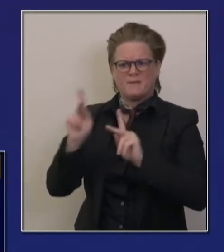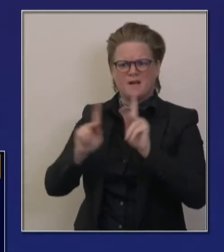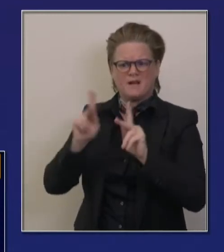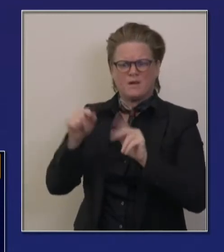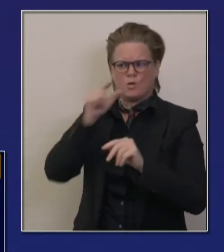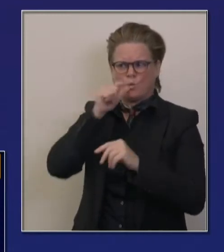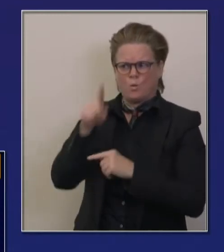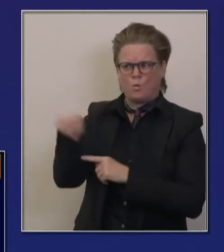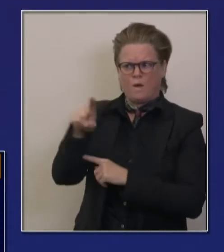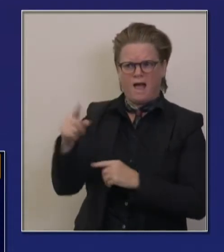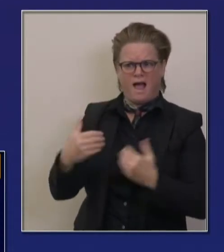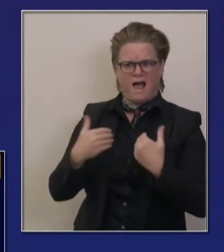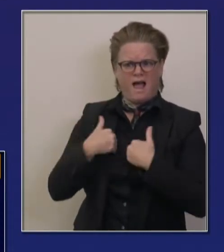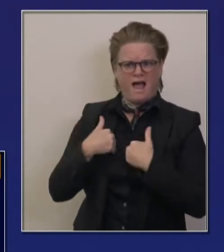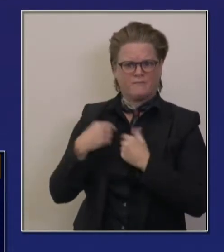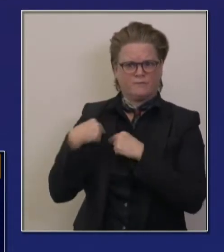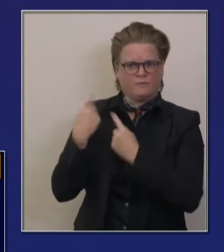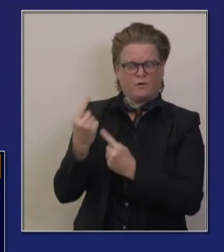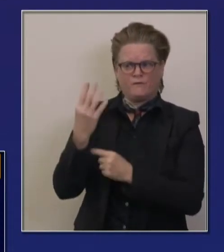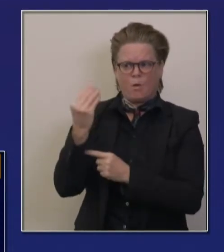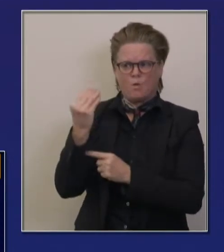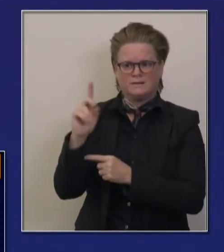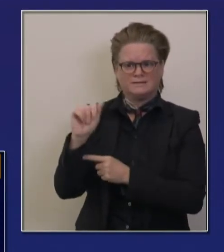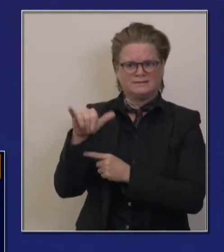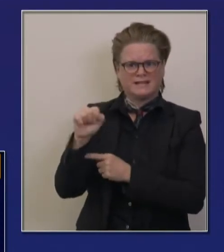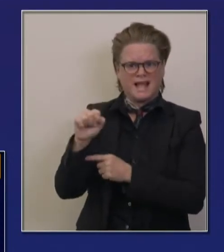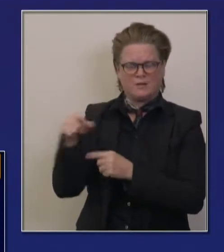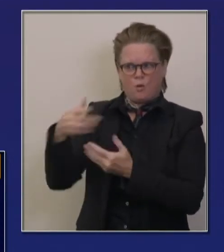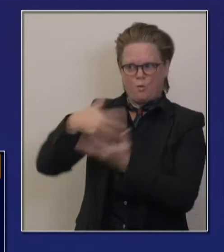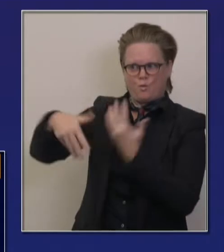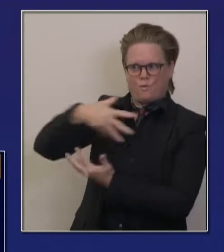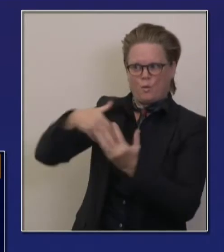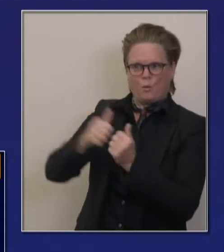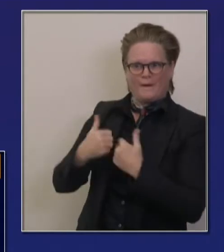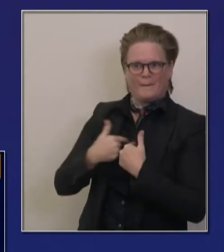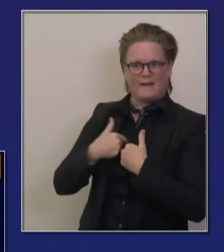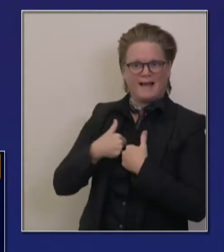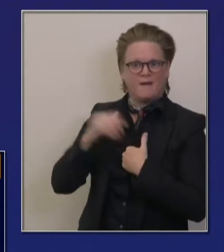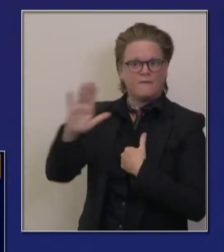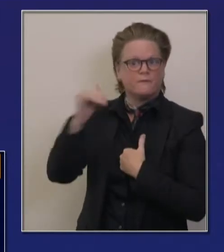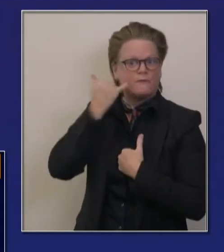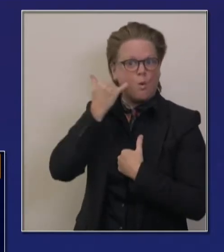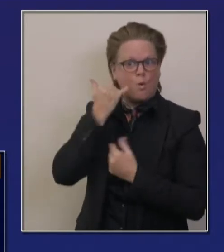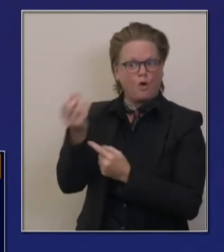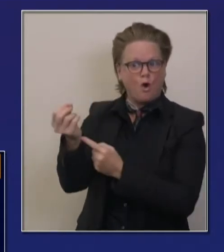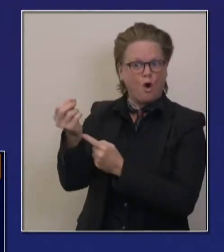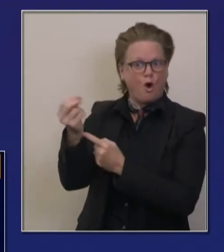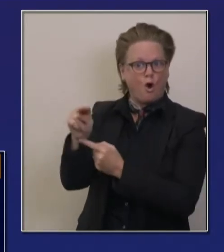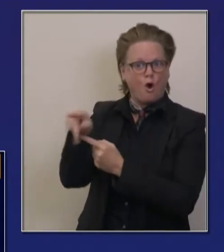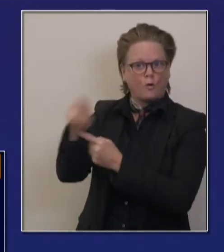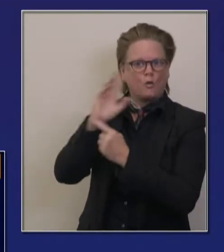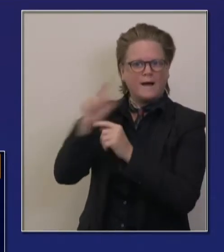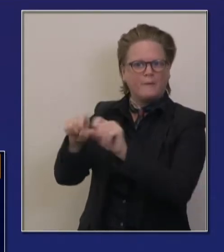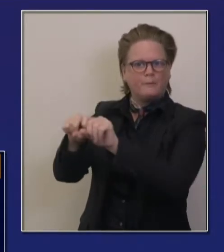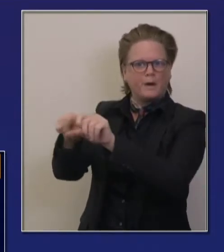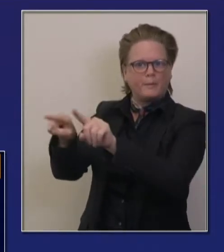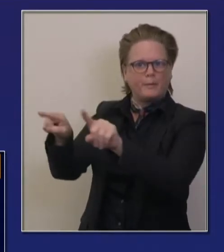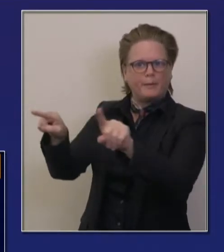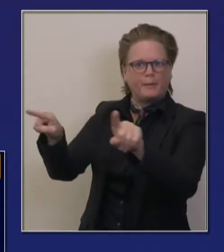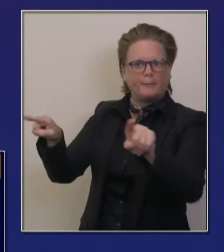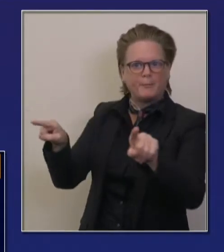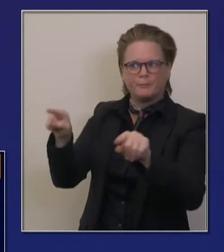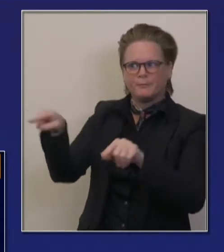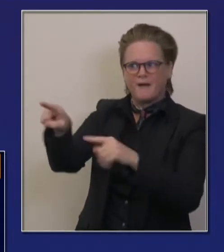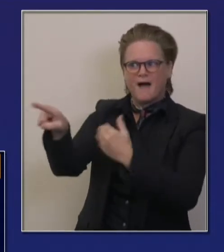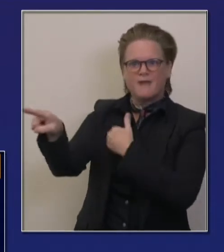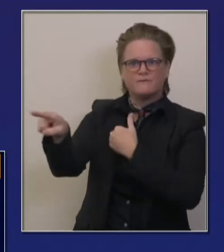exposed in the last 14 days, then Bob gets notified and is directed to information with an alert. It